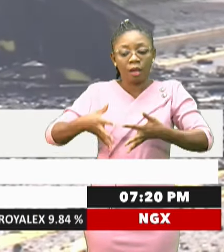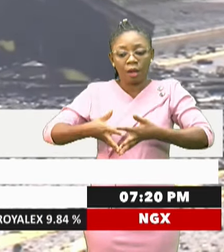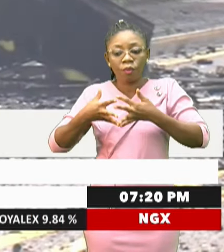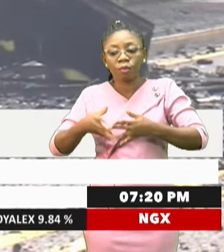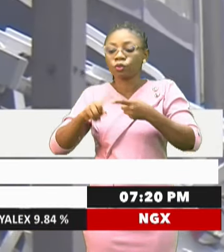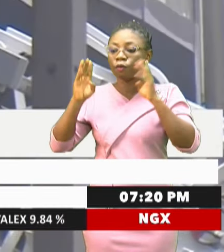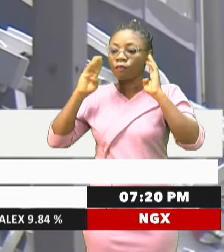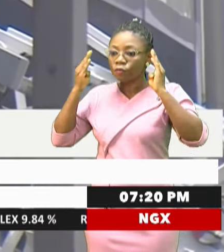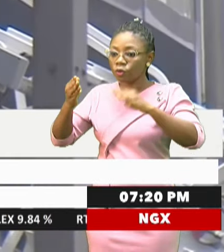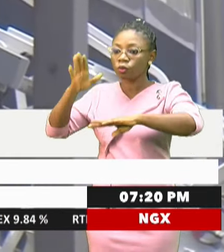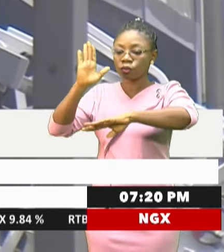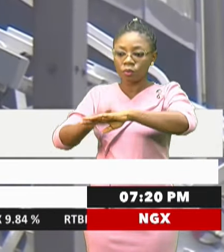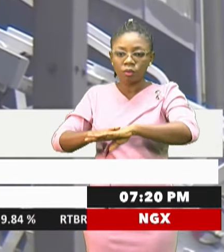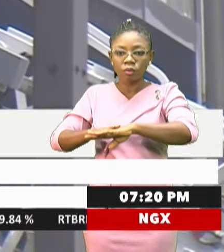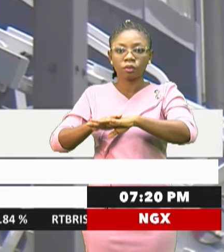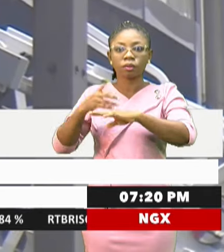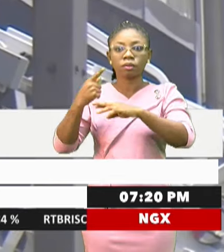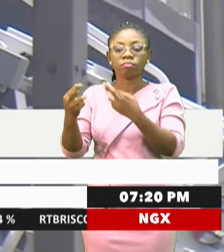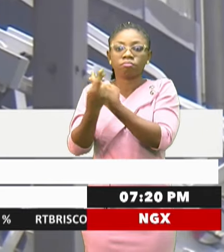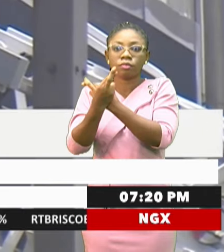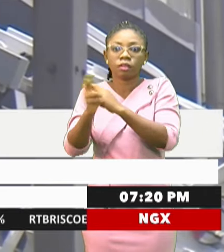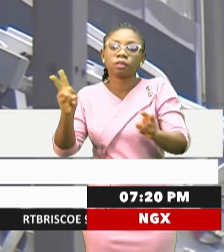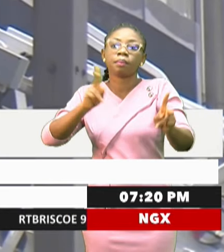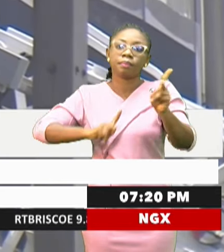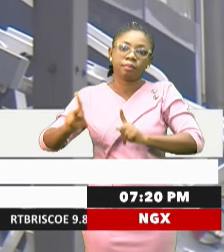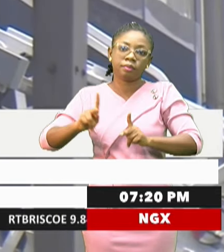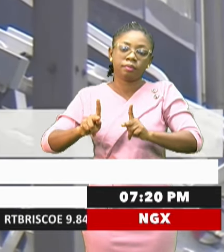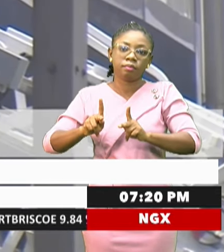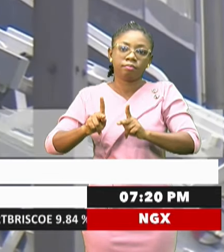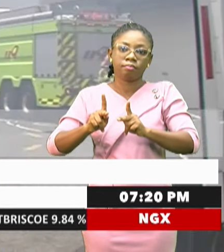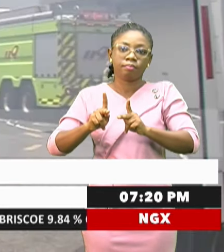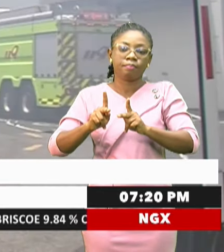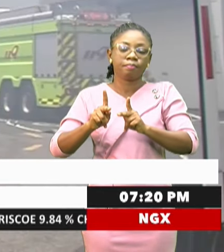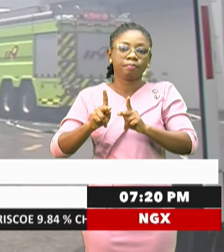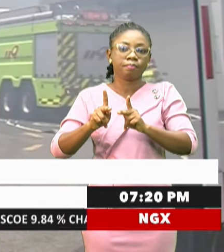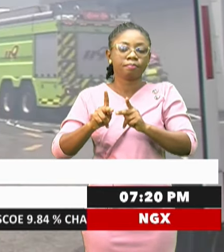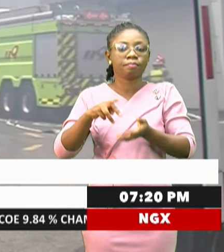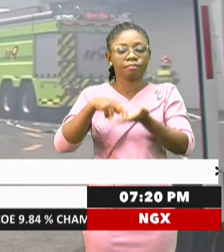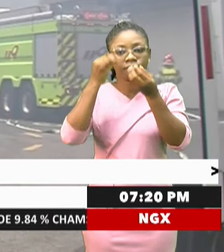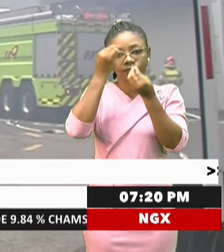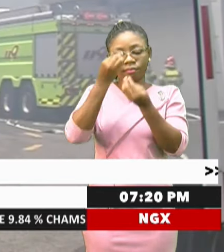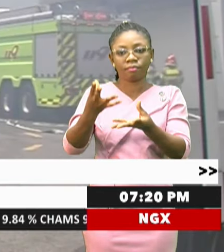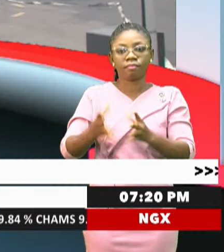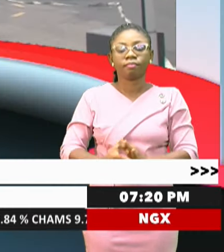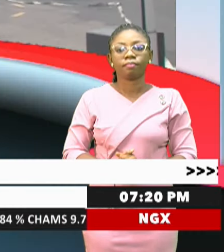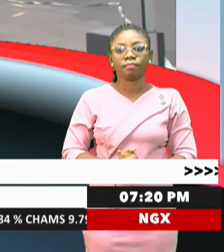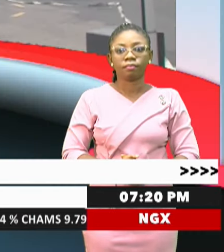on searching and rescuing people. Comfort, Fashiu, NTA News.